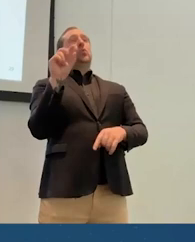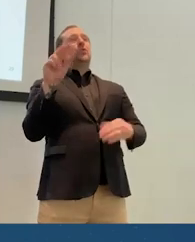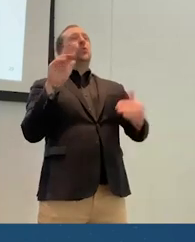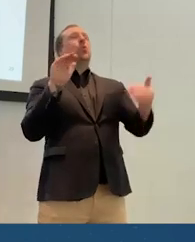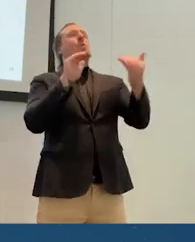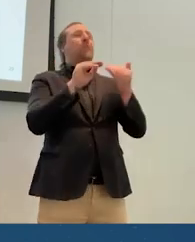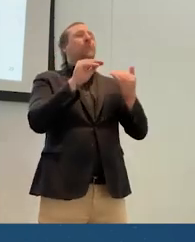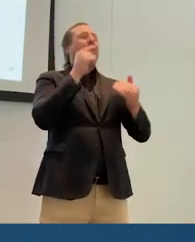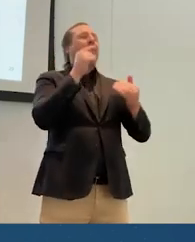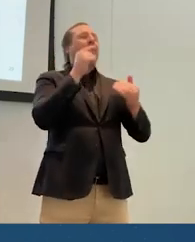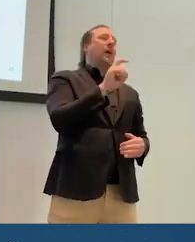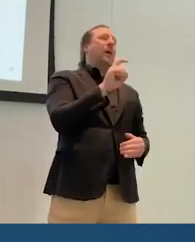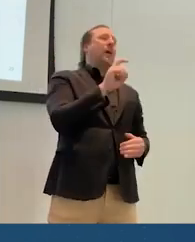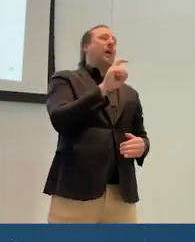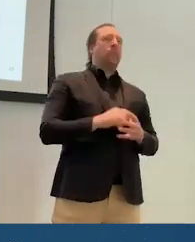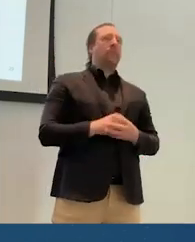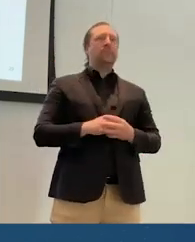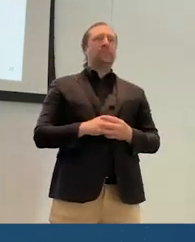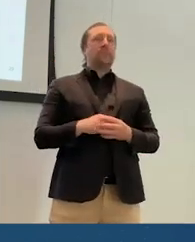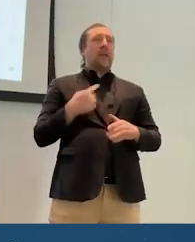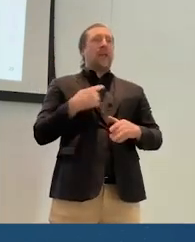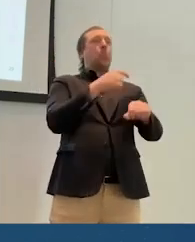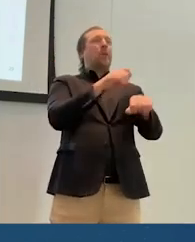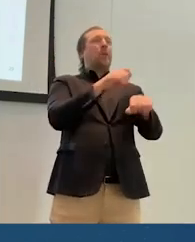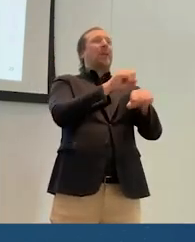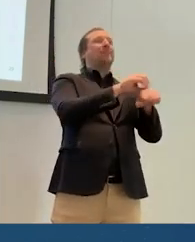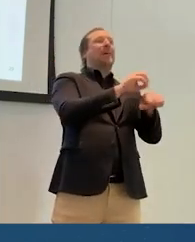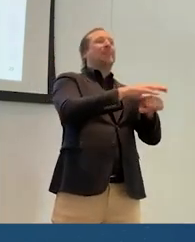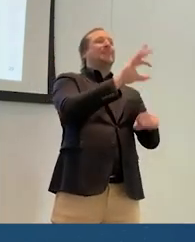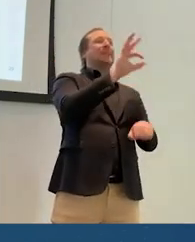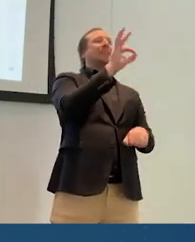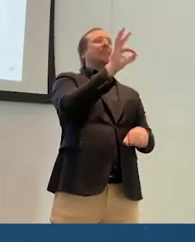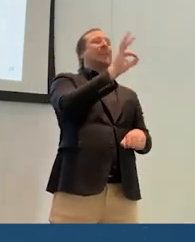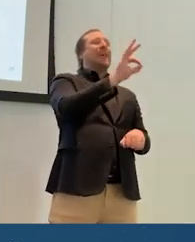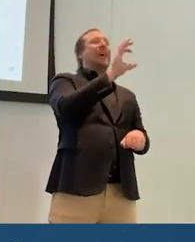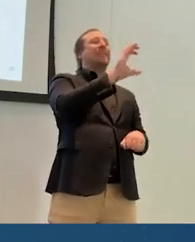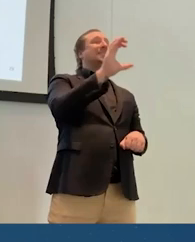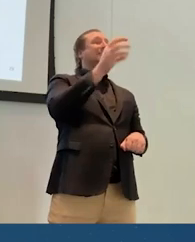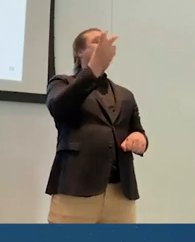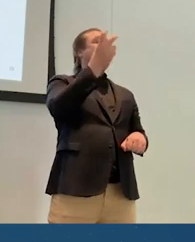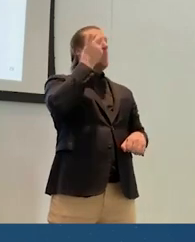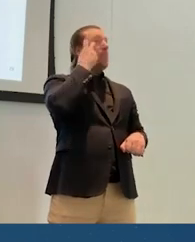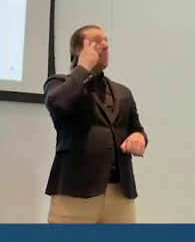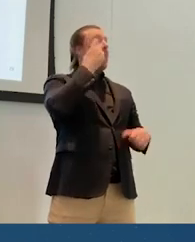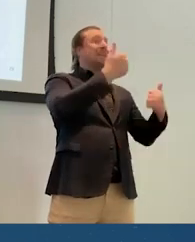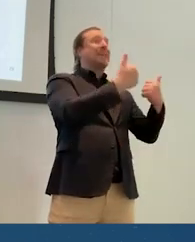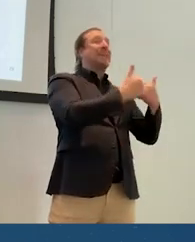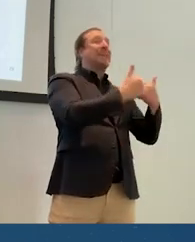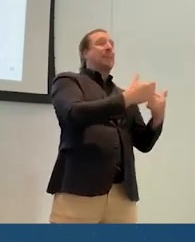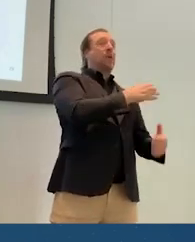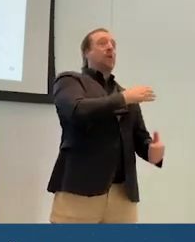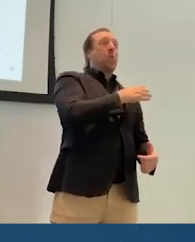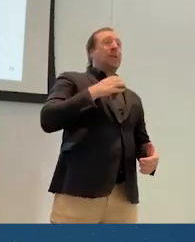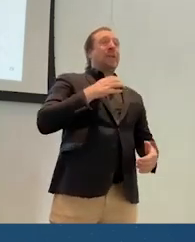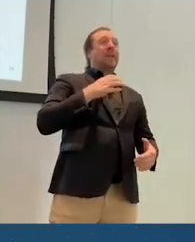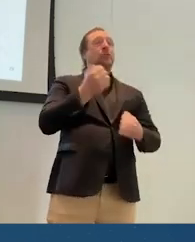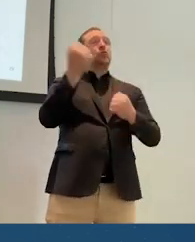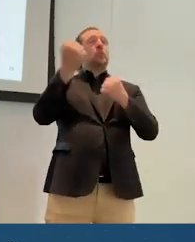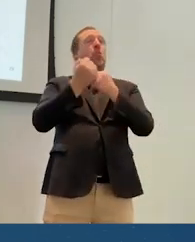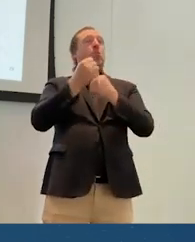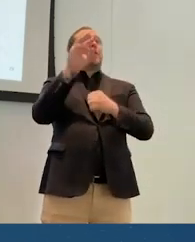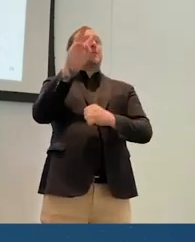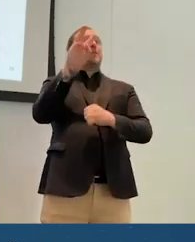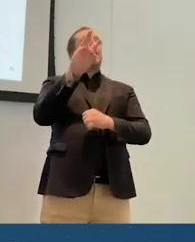XR. We also advise on the FCC Blind Gaming Advisory Committee. We support the W3C